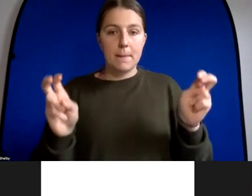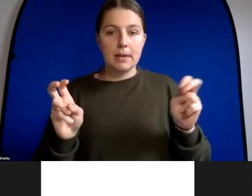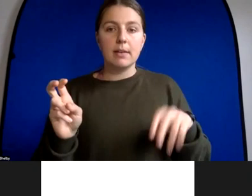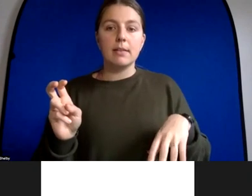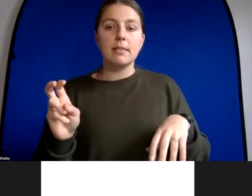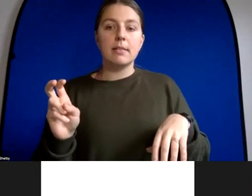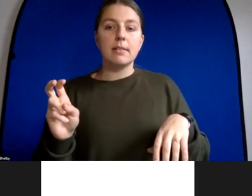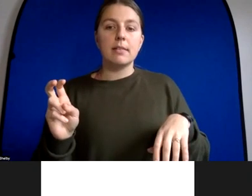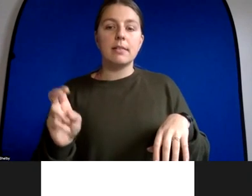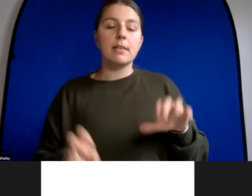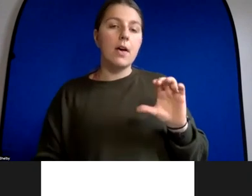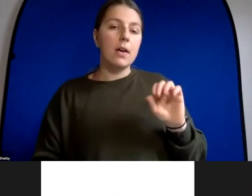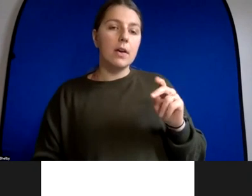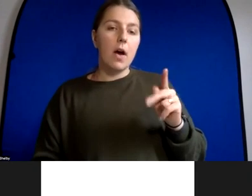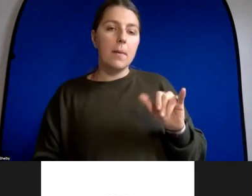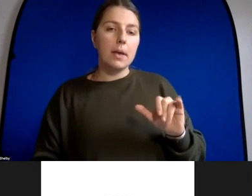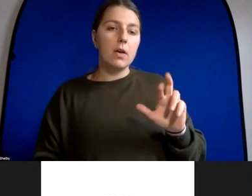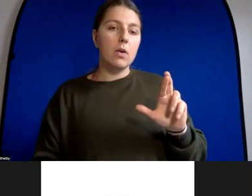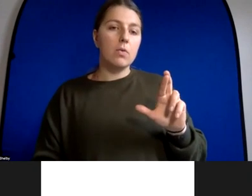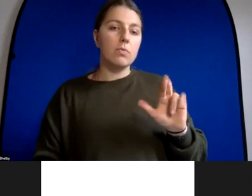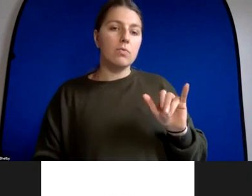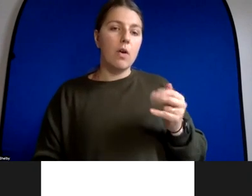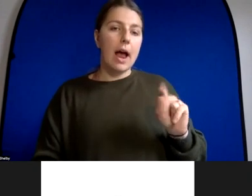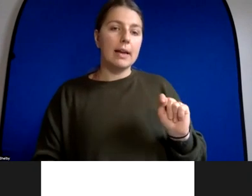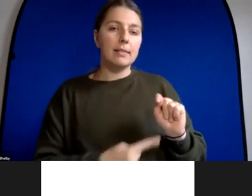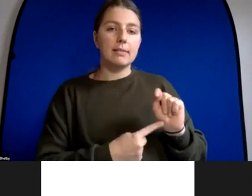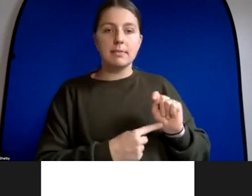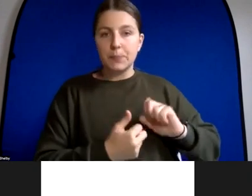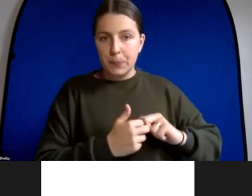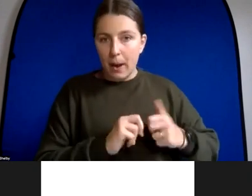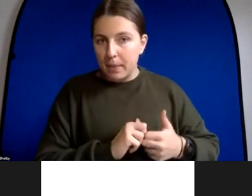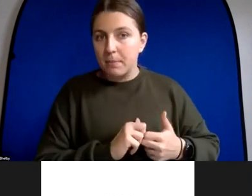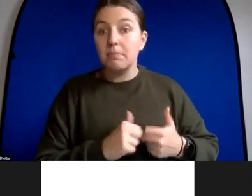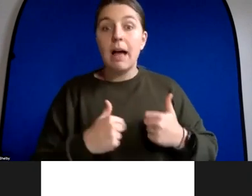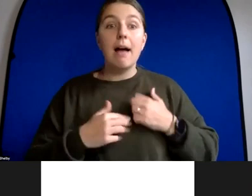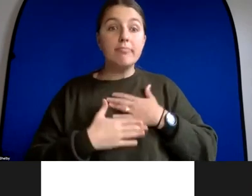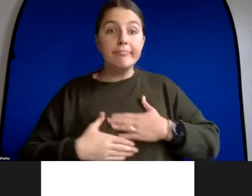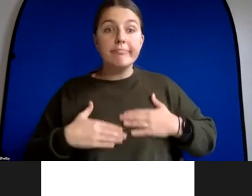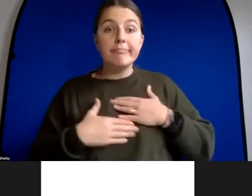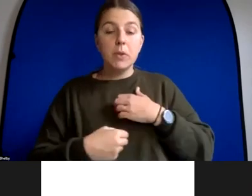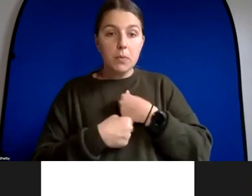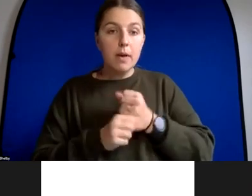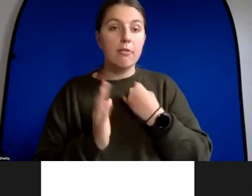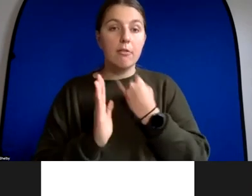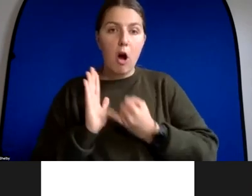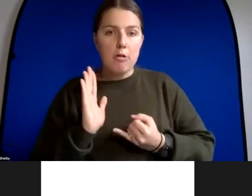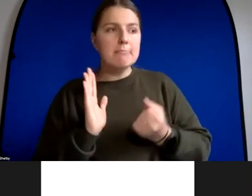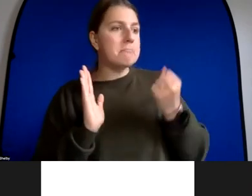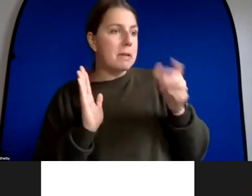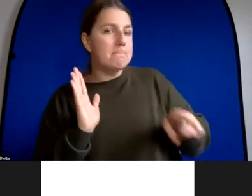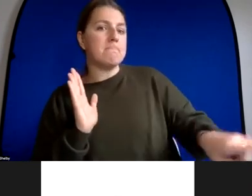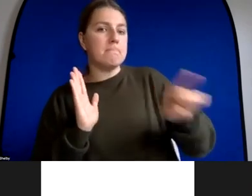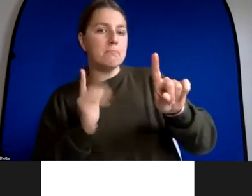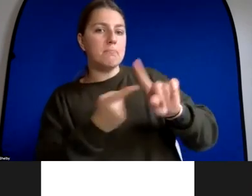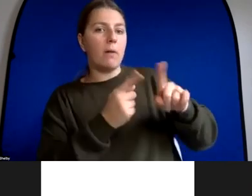issue and um so i enjoy creating art i have artist friends and so there's